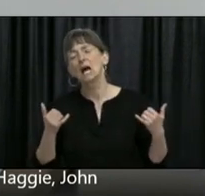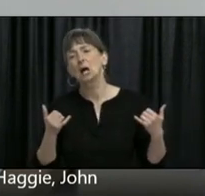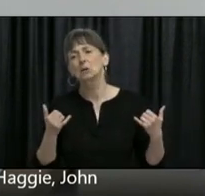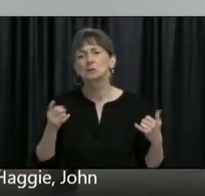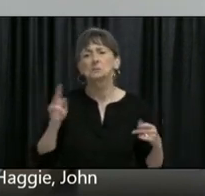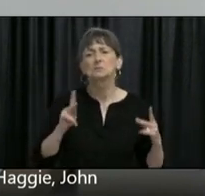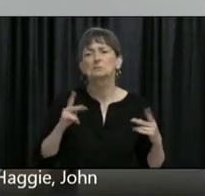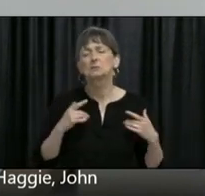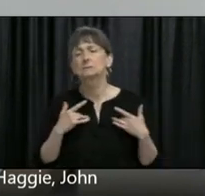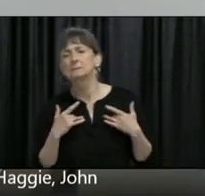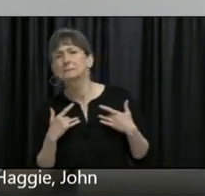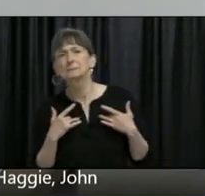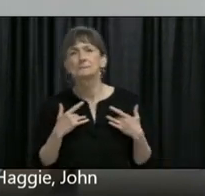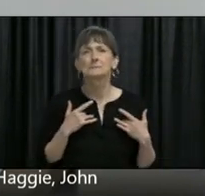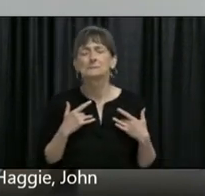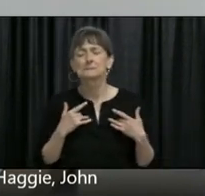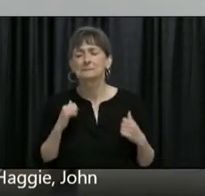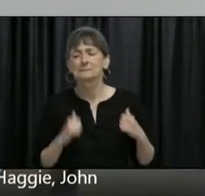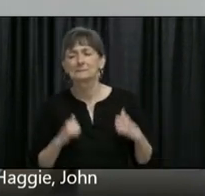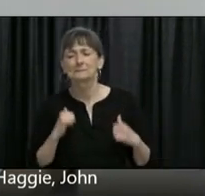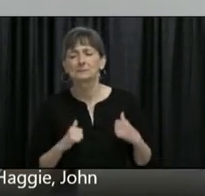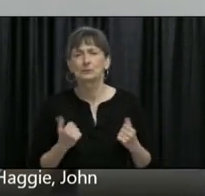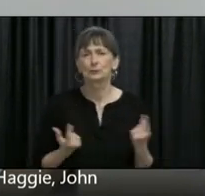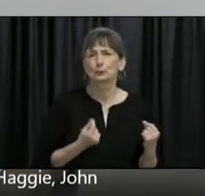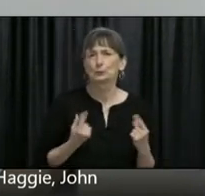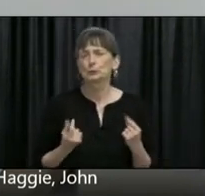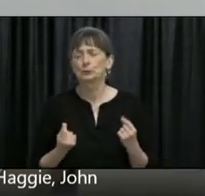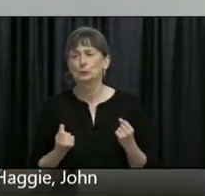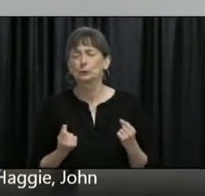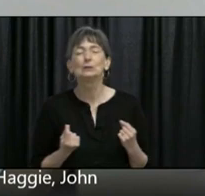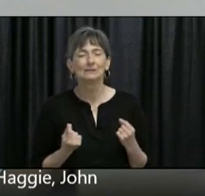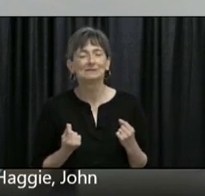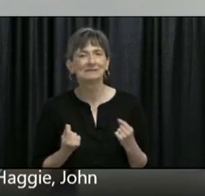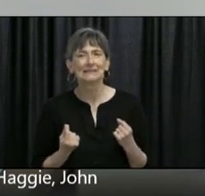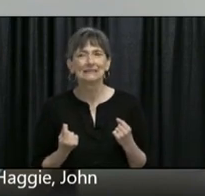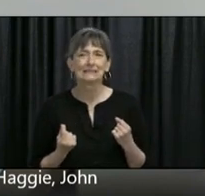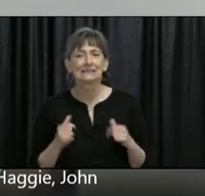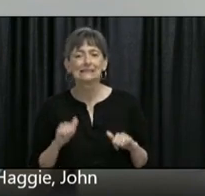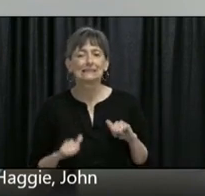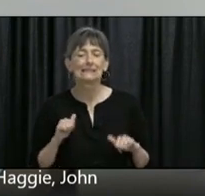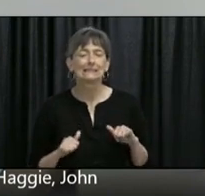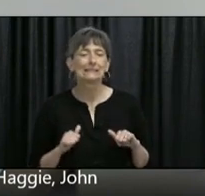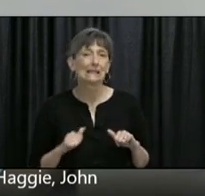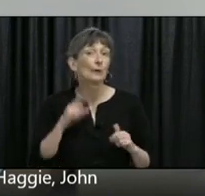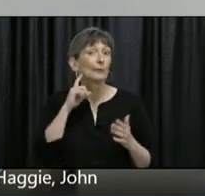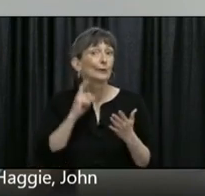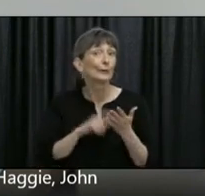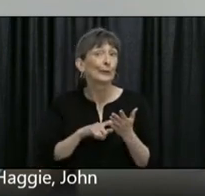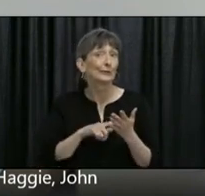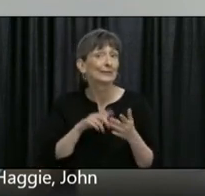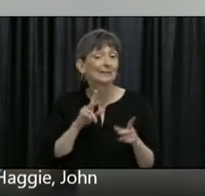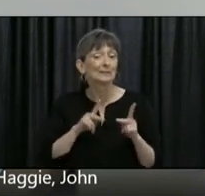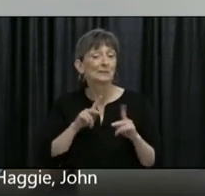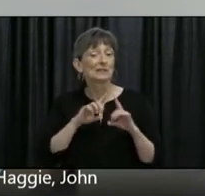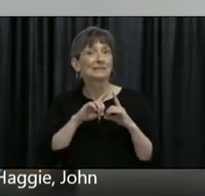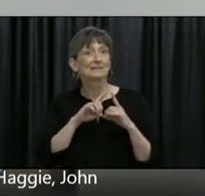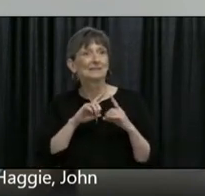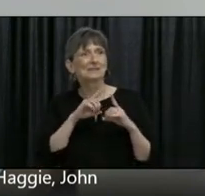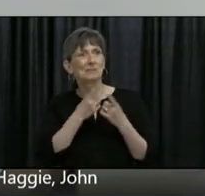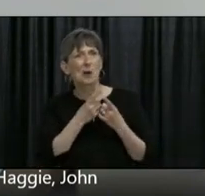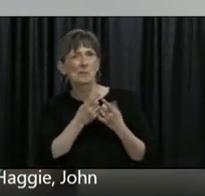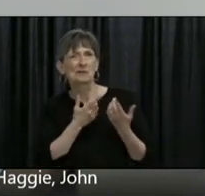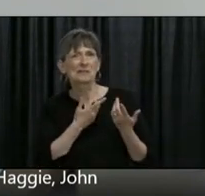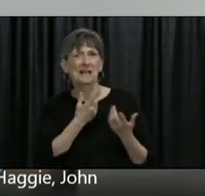exercising their own discretion. And we found ourselves as a department being asked to arbitrate choices